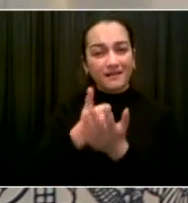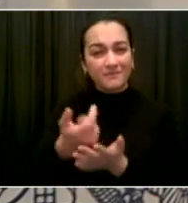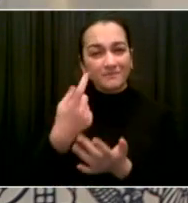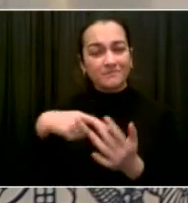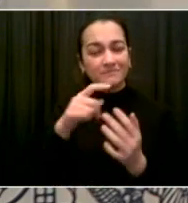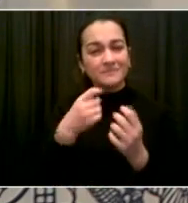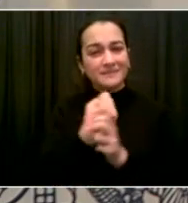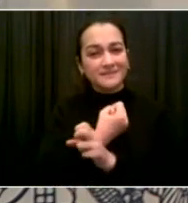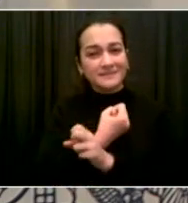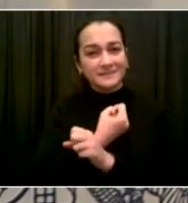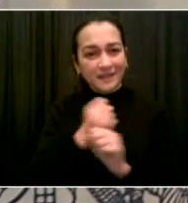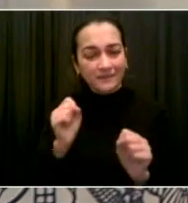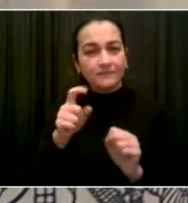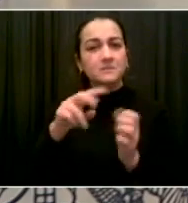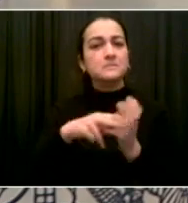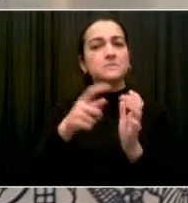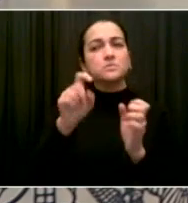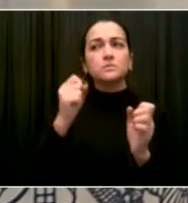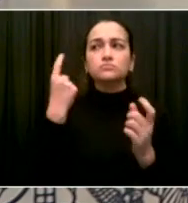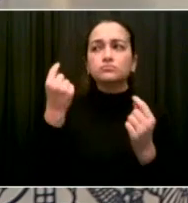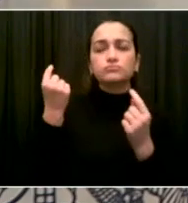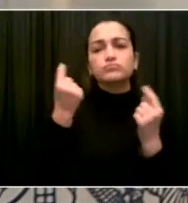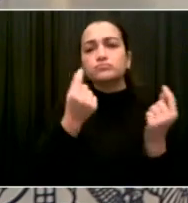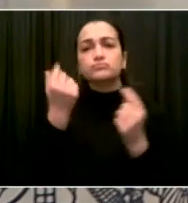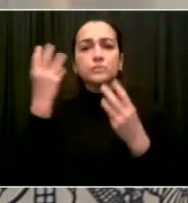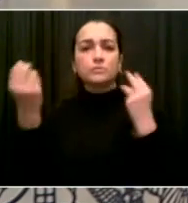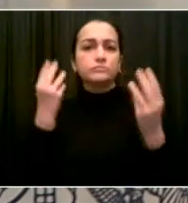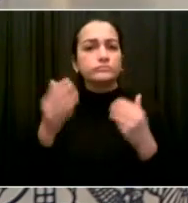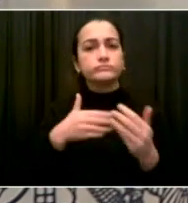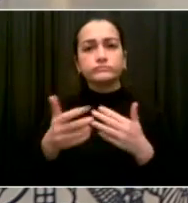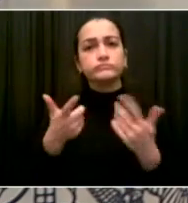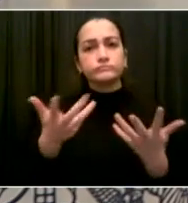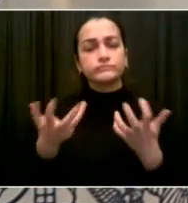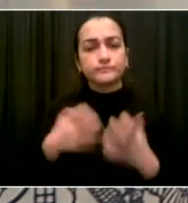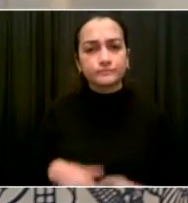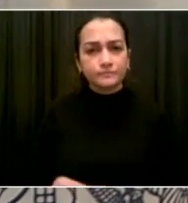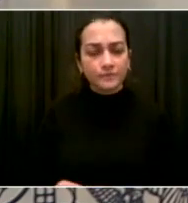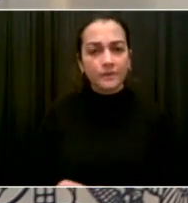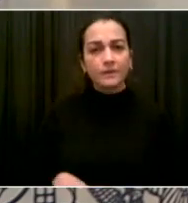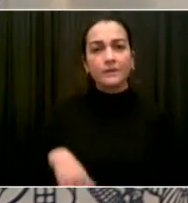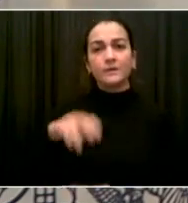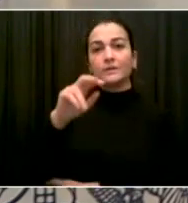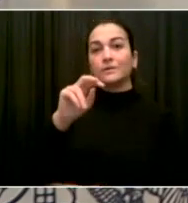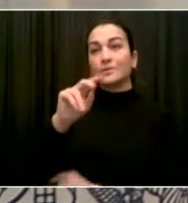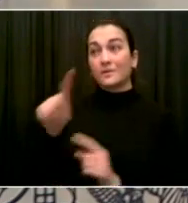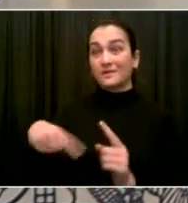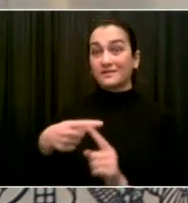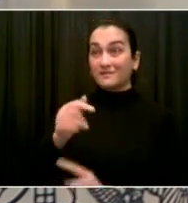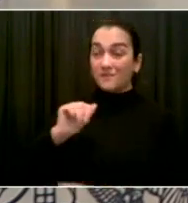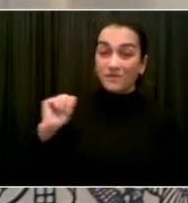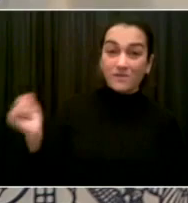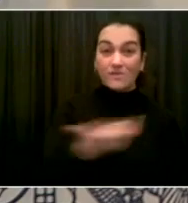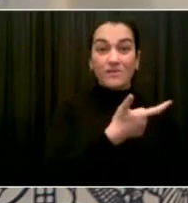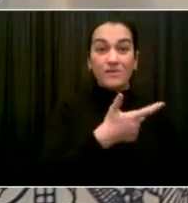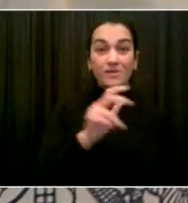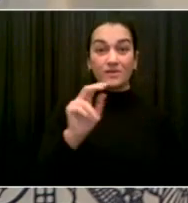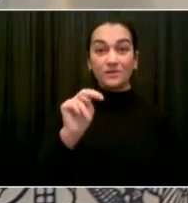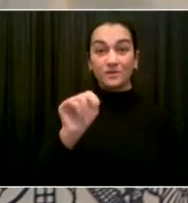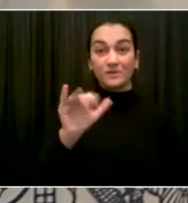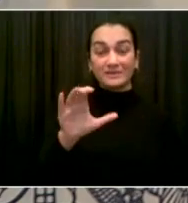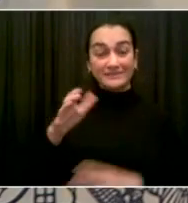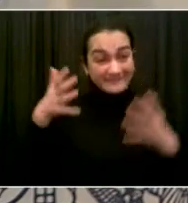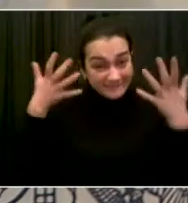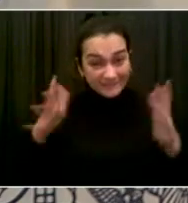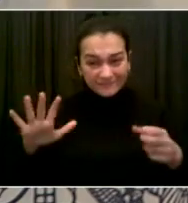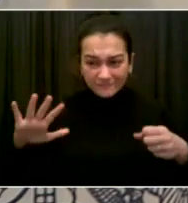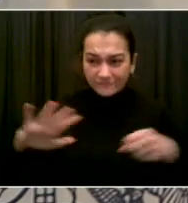neighborhood, your whole city can do more, can come back more, can recover more, can maintain our life. And that's why we've